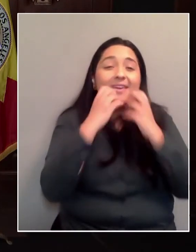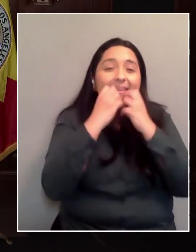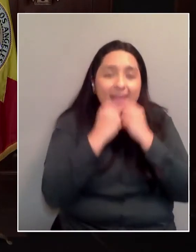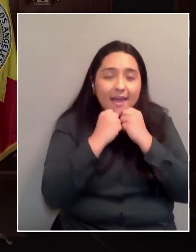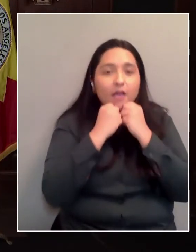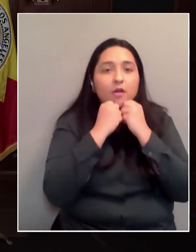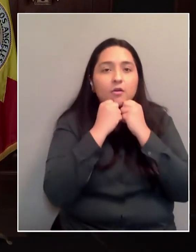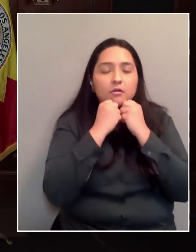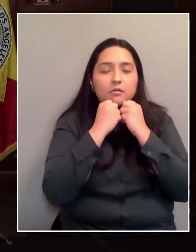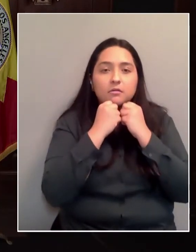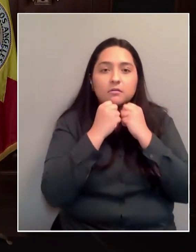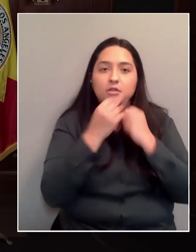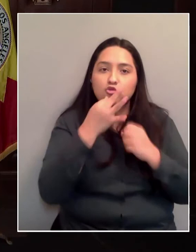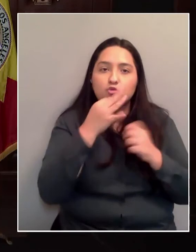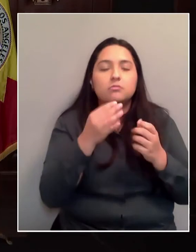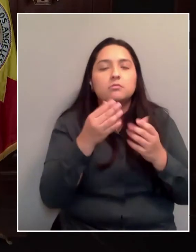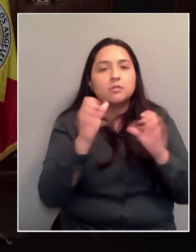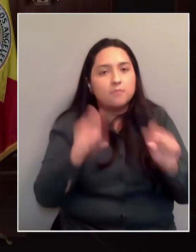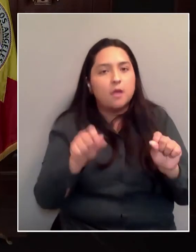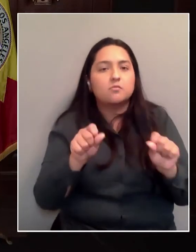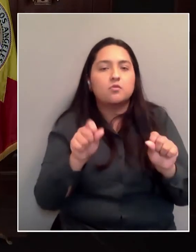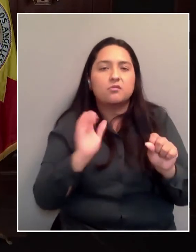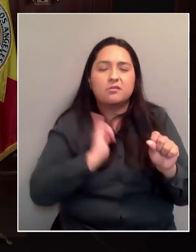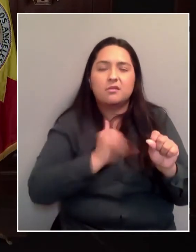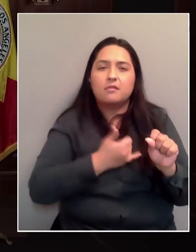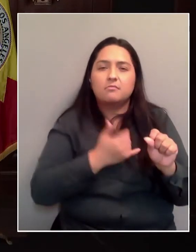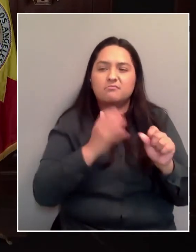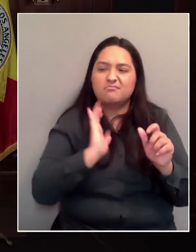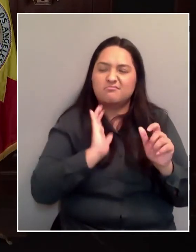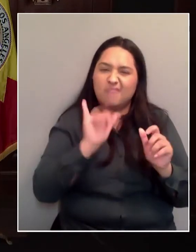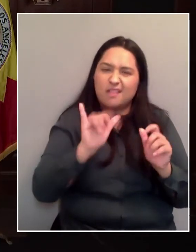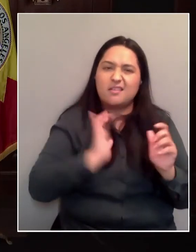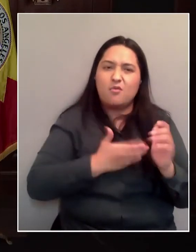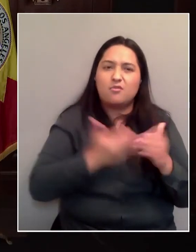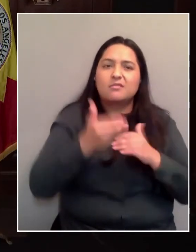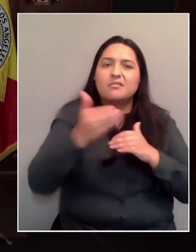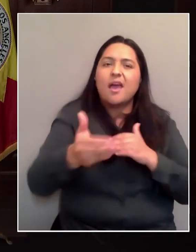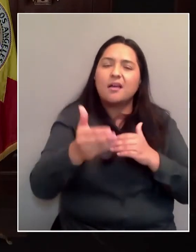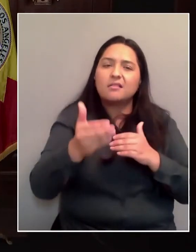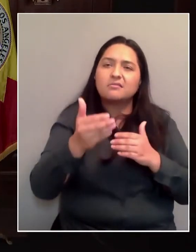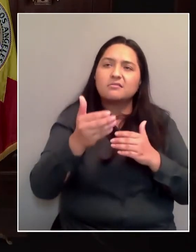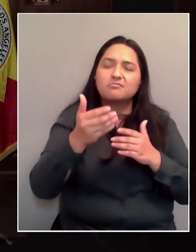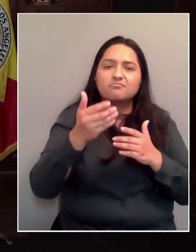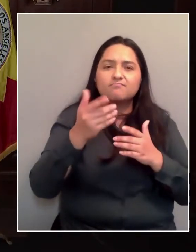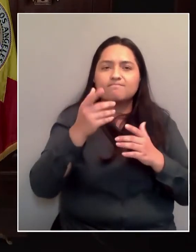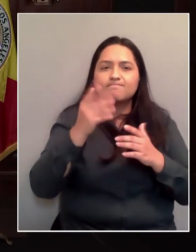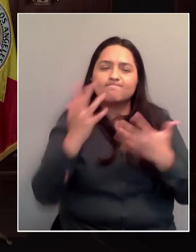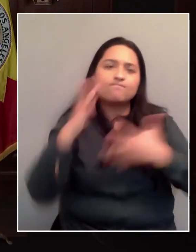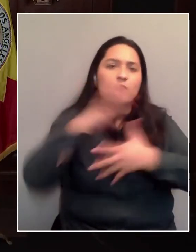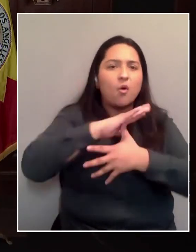thing we open and the next vaccines we open up. In our schools, I want